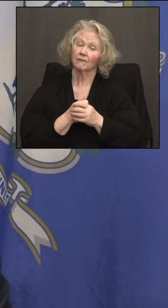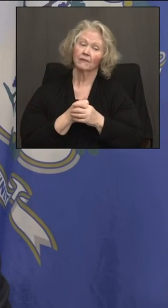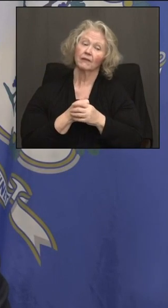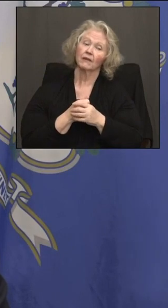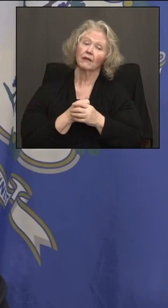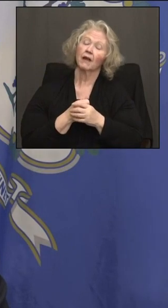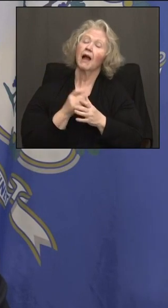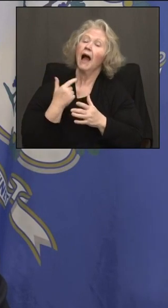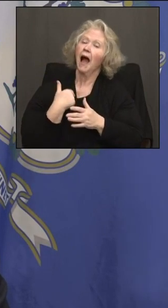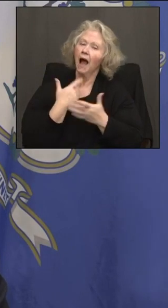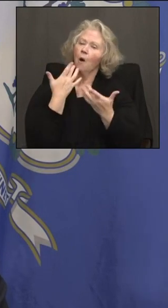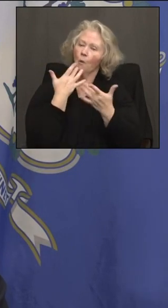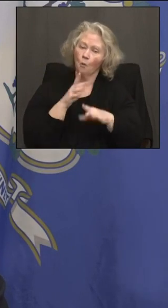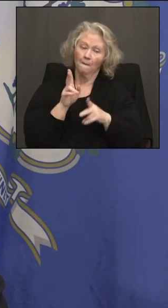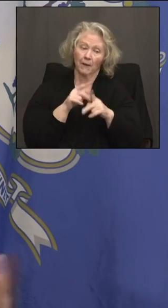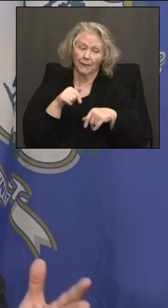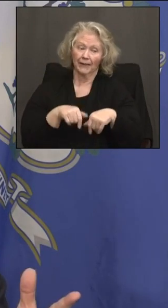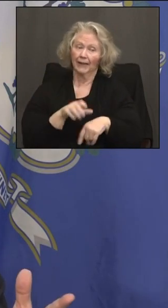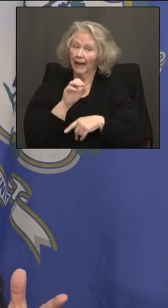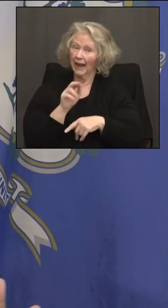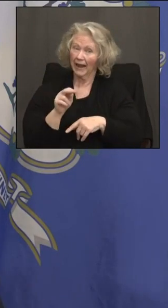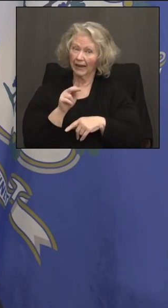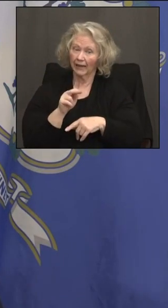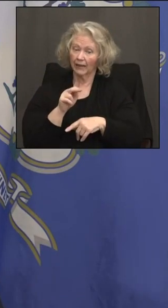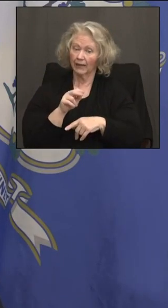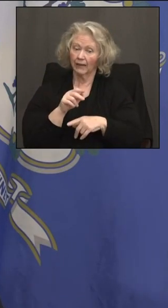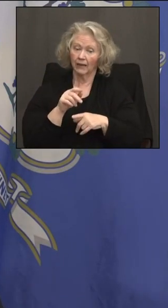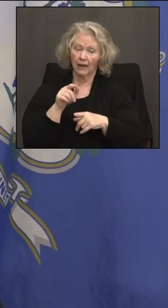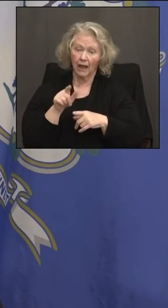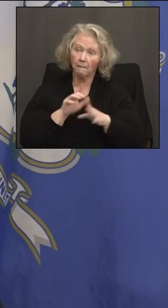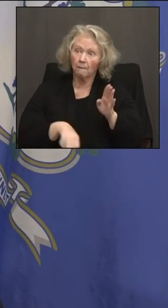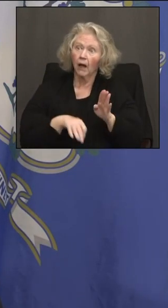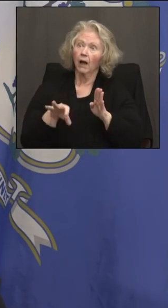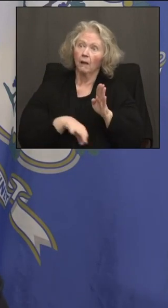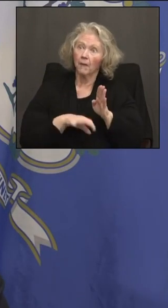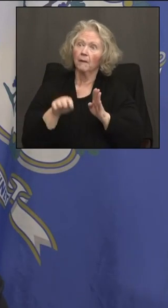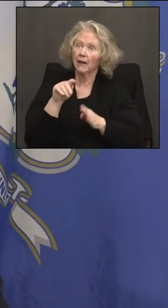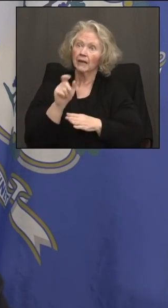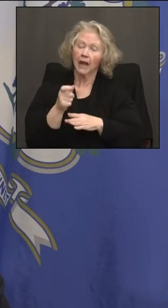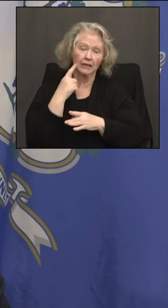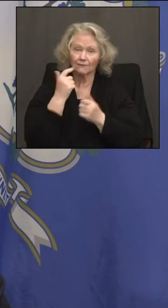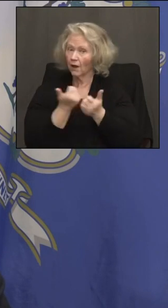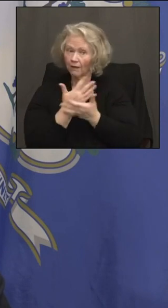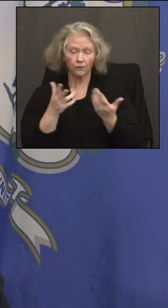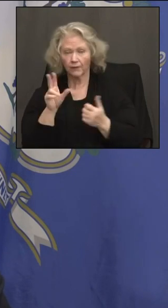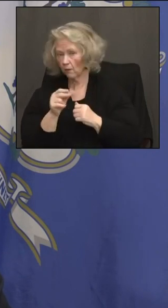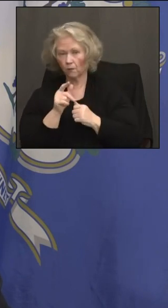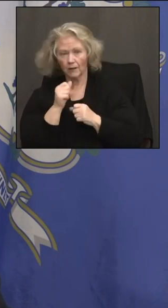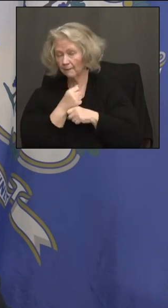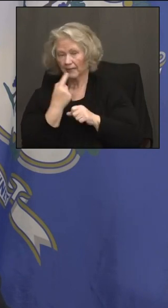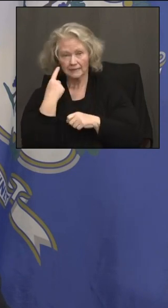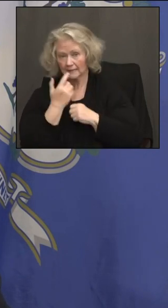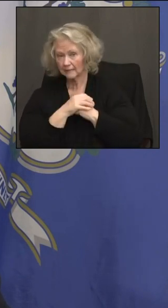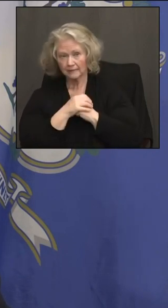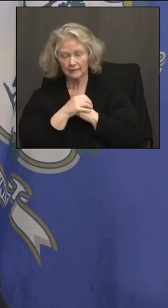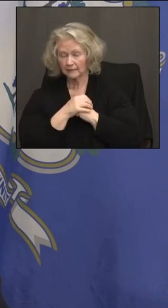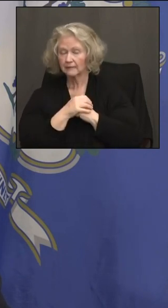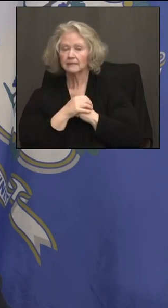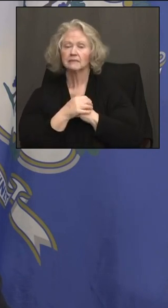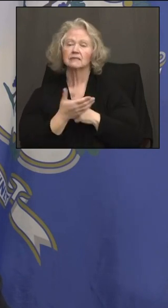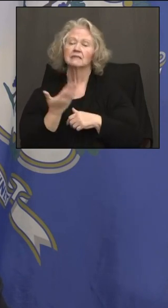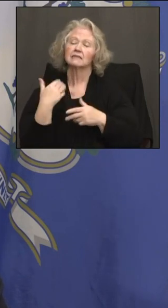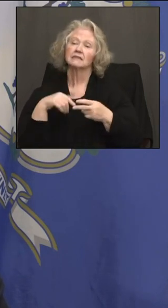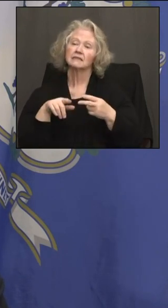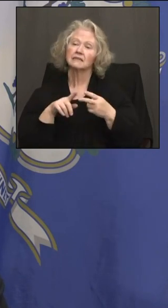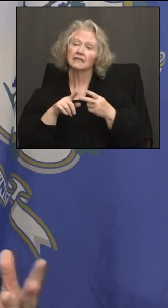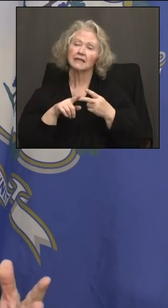taxpayers of the state of Connecticut underwriting all the risk on this. That makes no sense to me. And, B, I